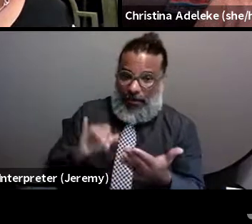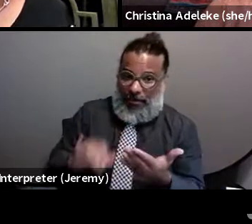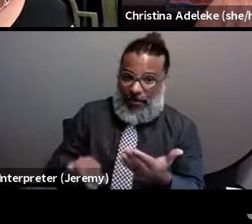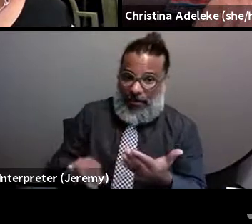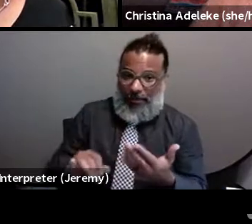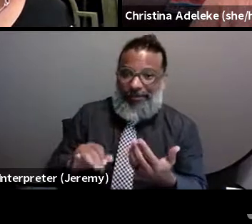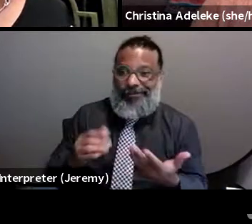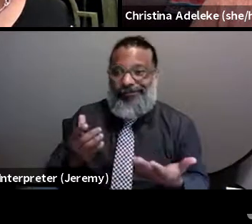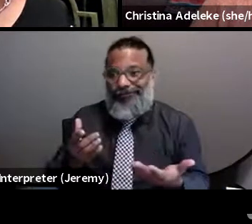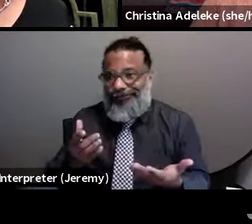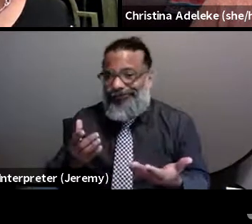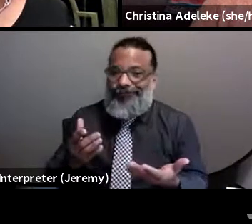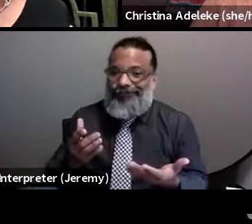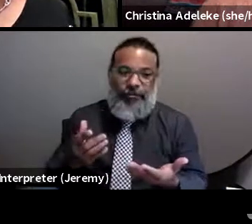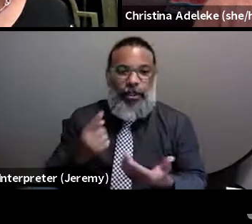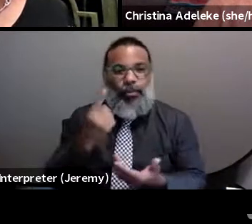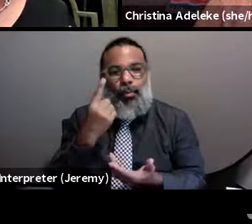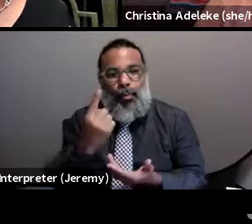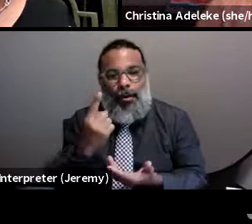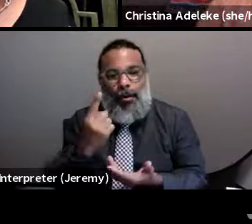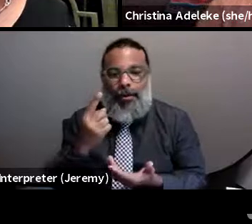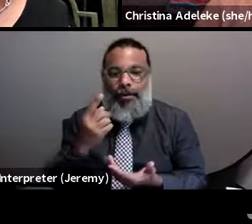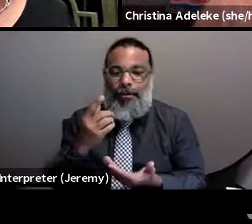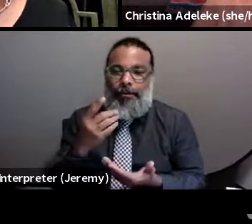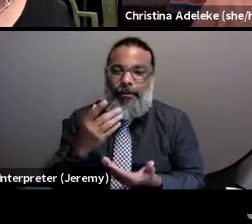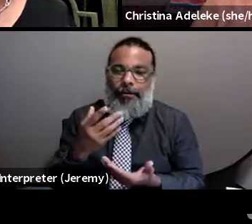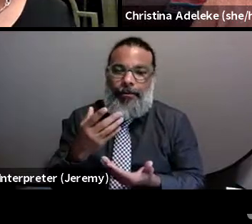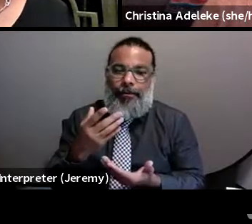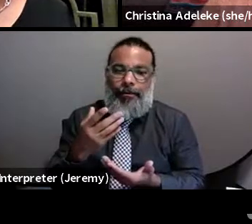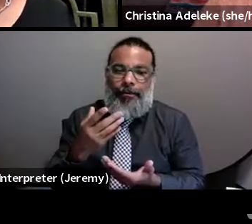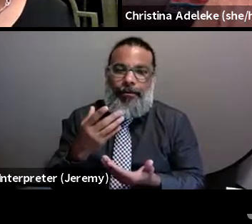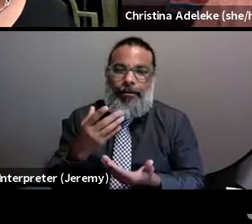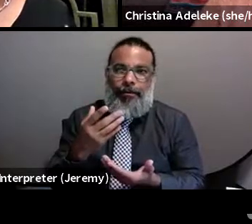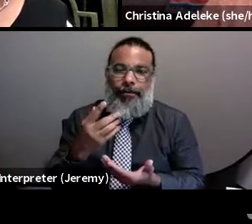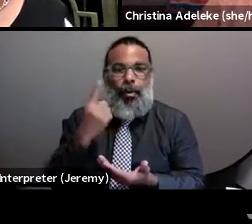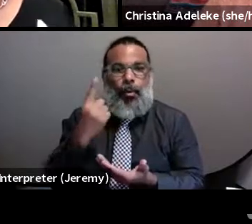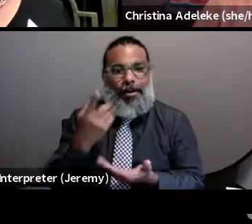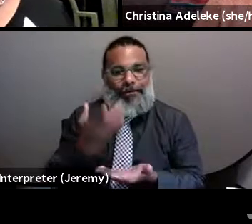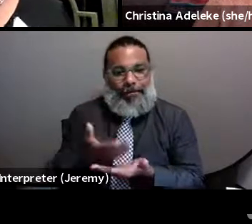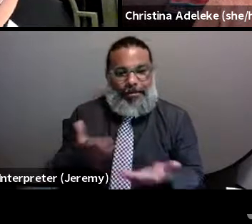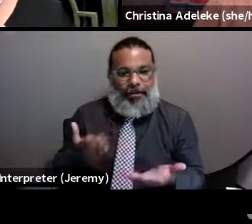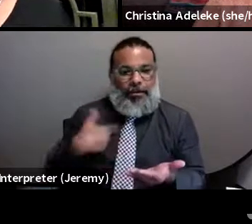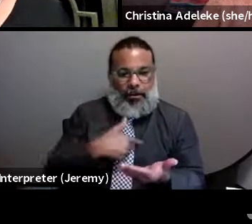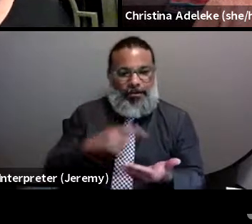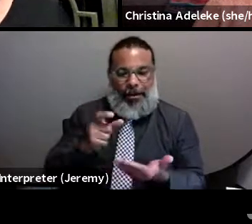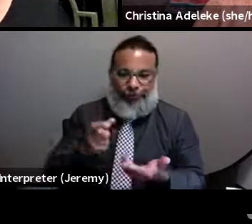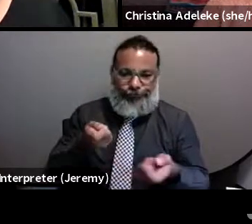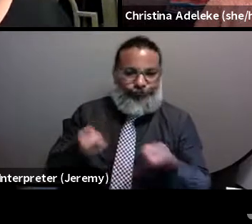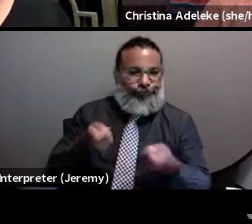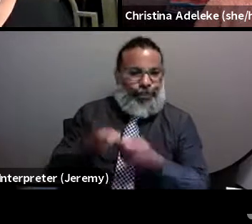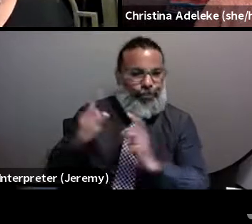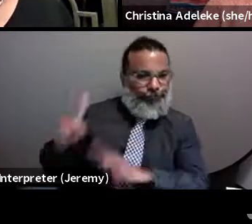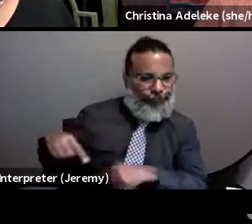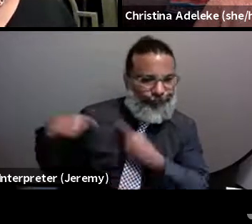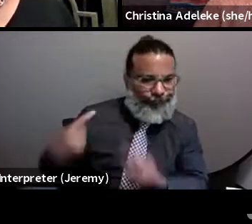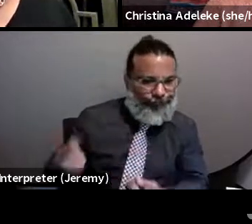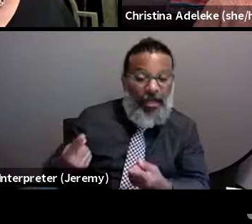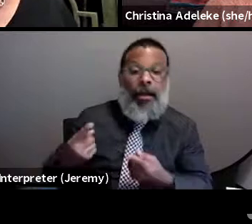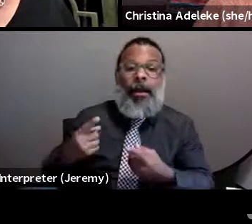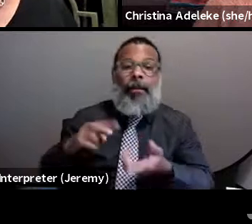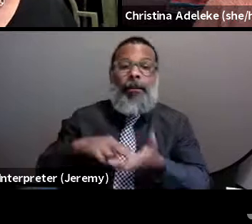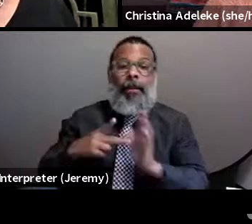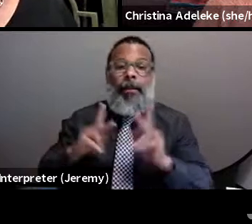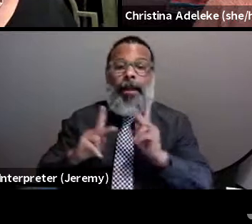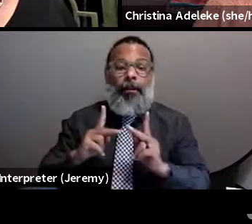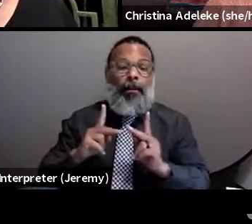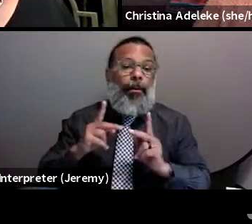of the, the things that we have been dealing with, in which people, you know, for African American communities or Latino